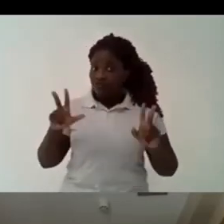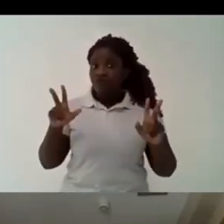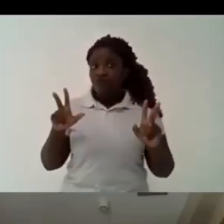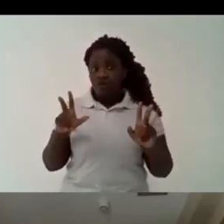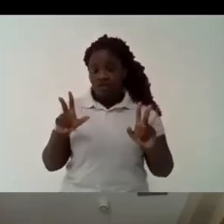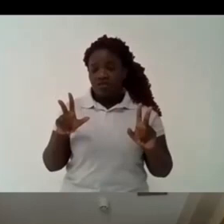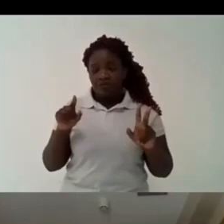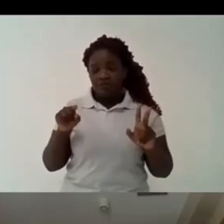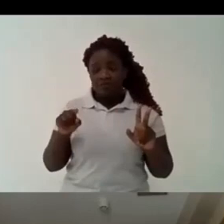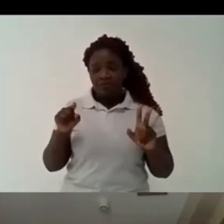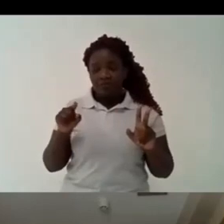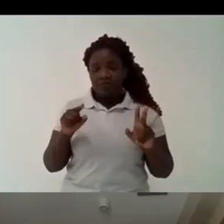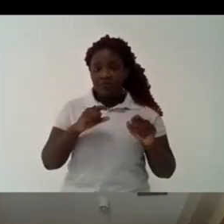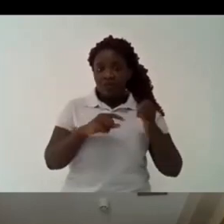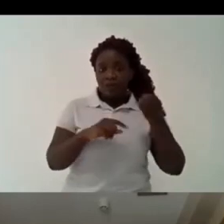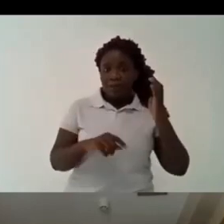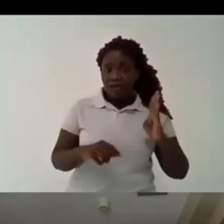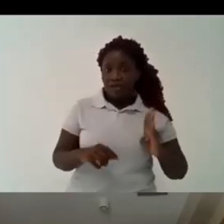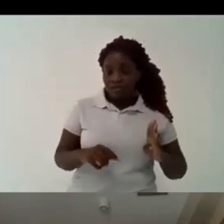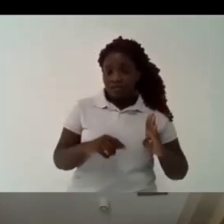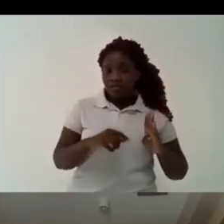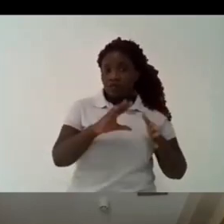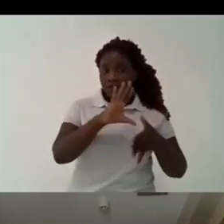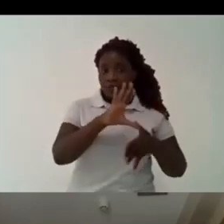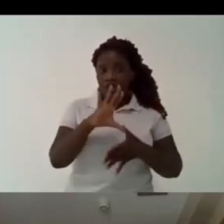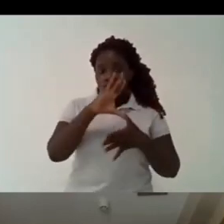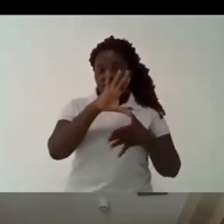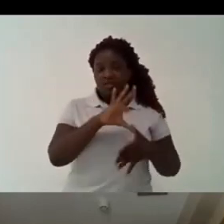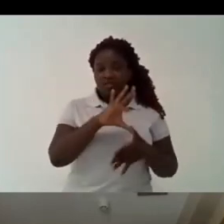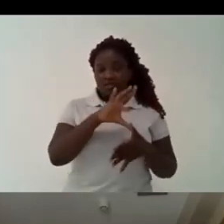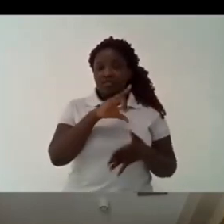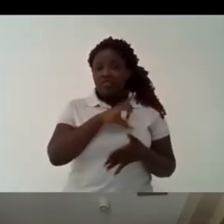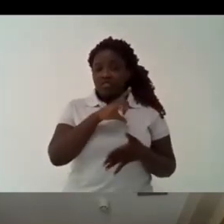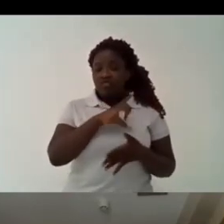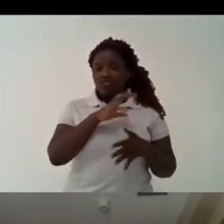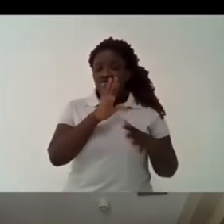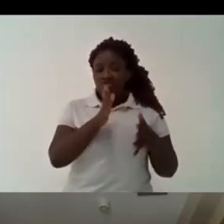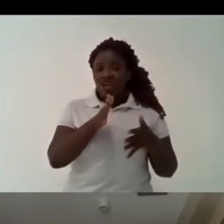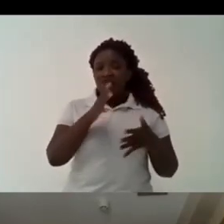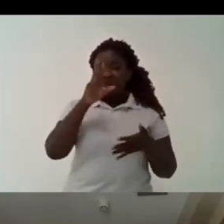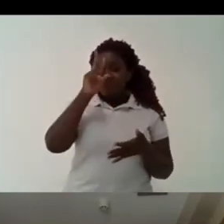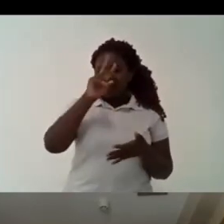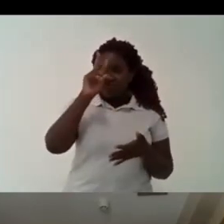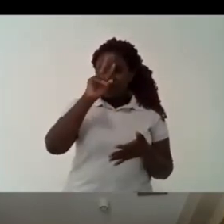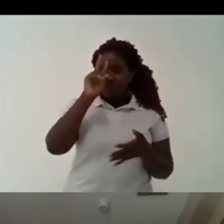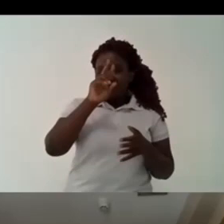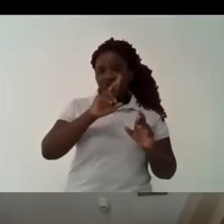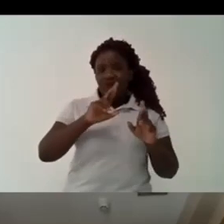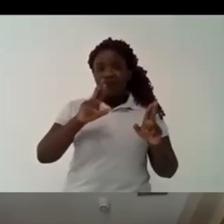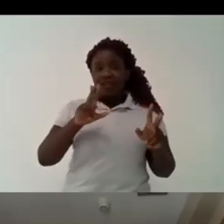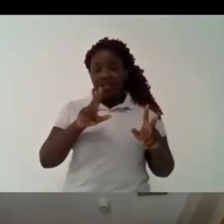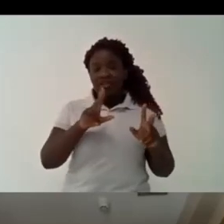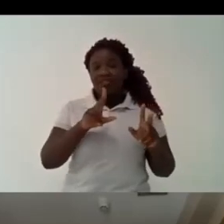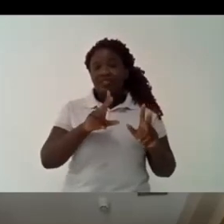so there is this difference between brazil some other latin american countries and europe